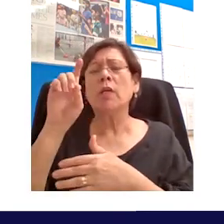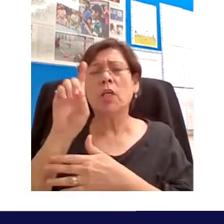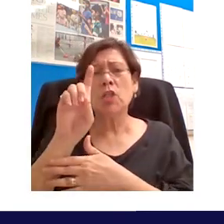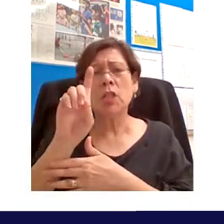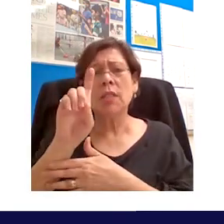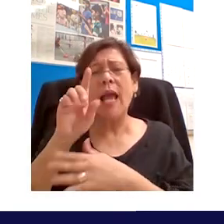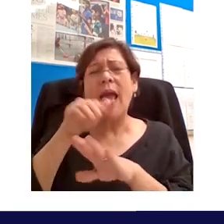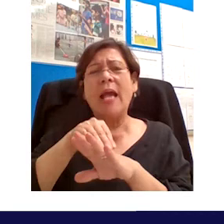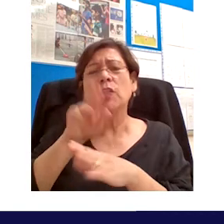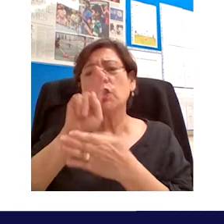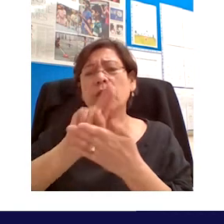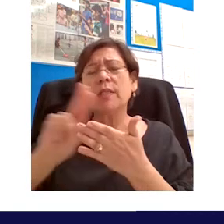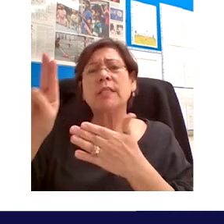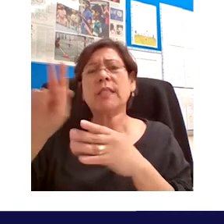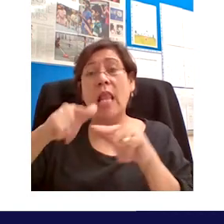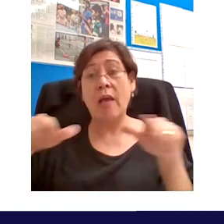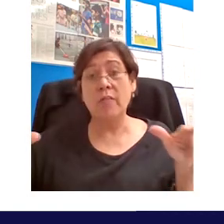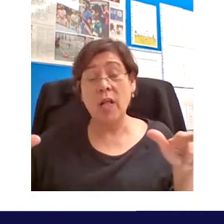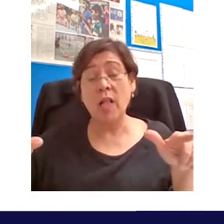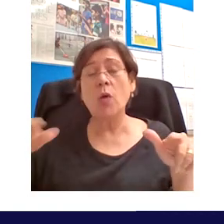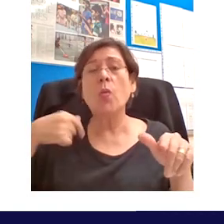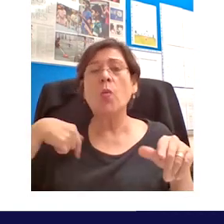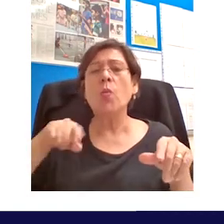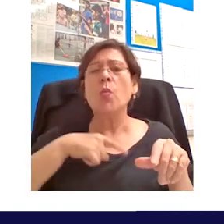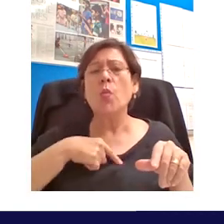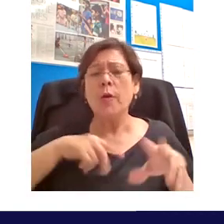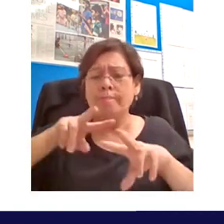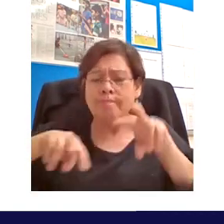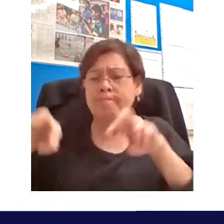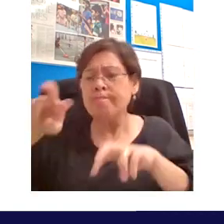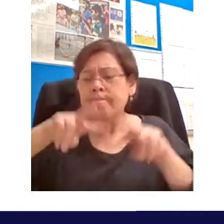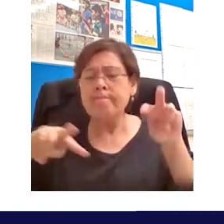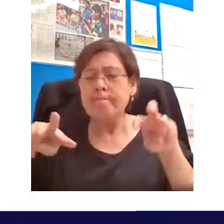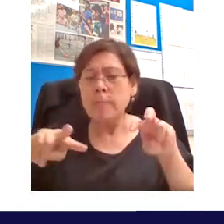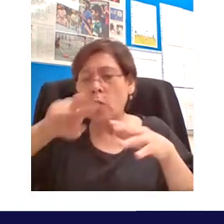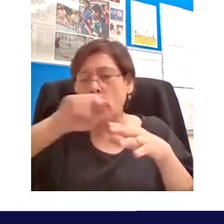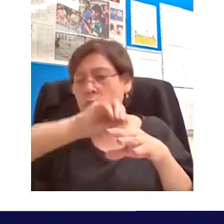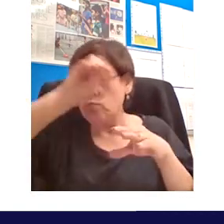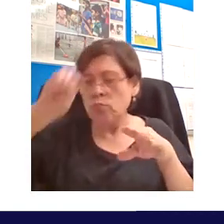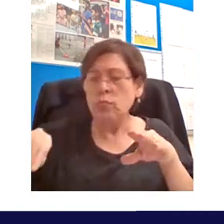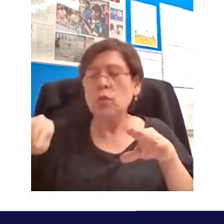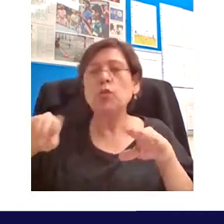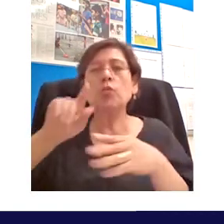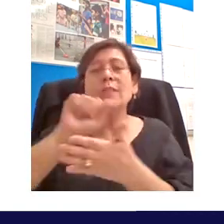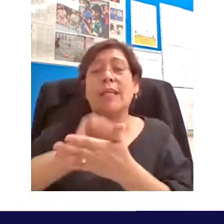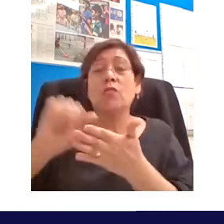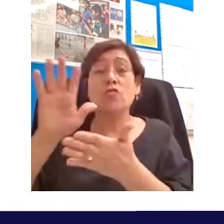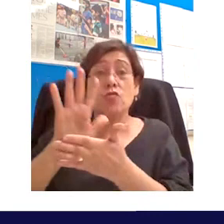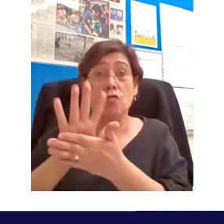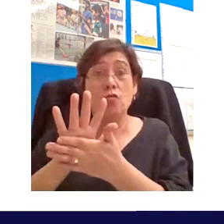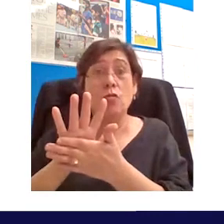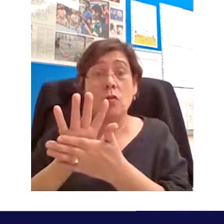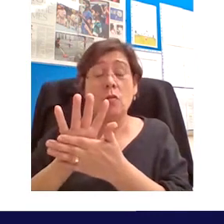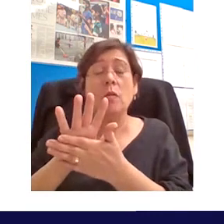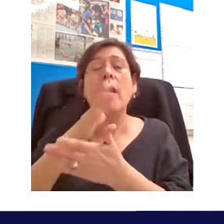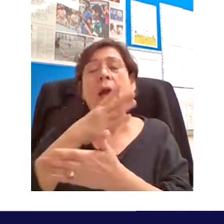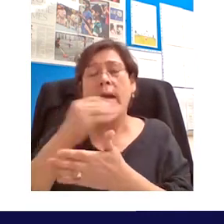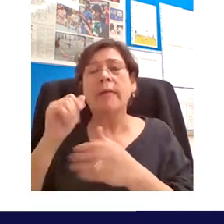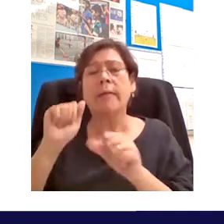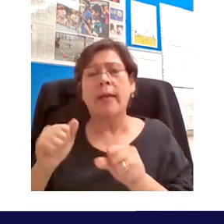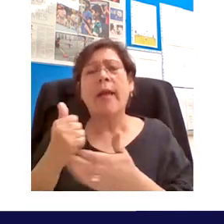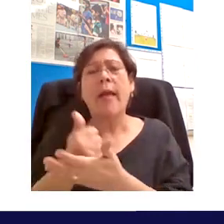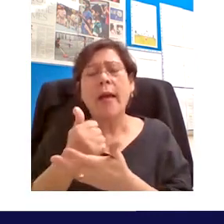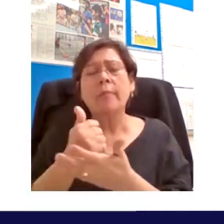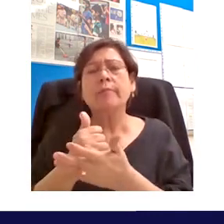level we can filter some of that down to the secondary school level in a way that enhances the educational experience